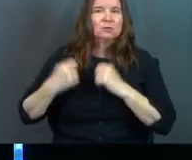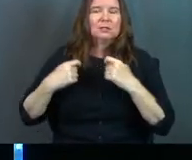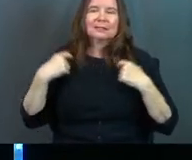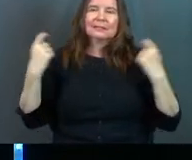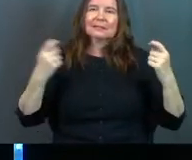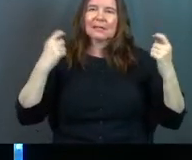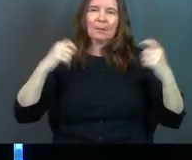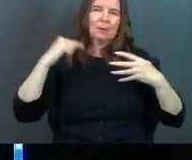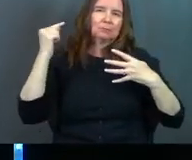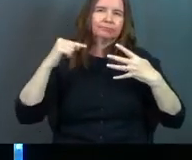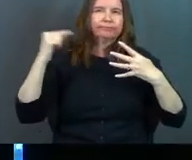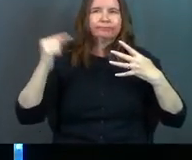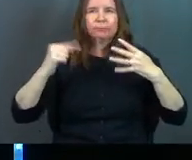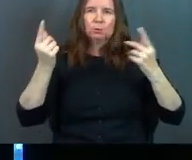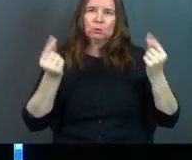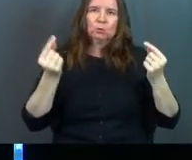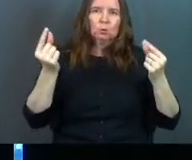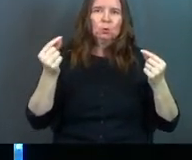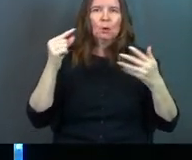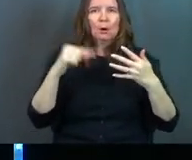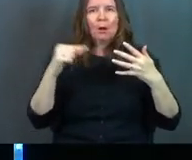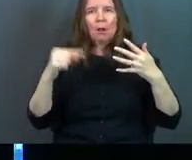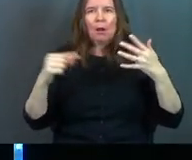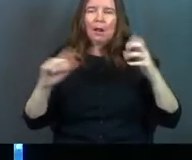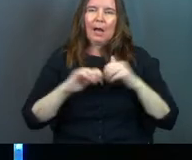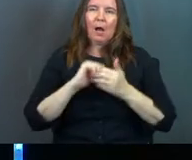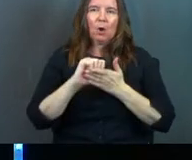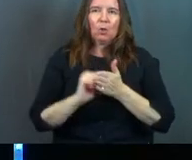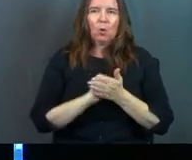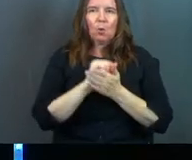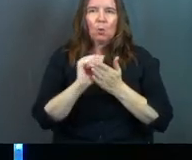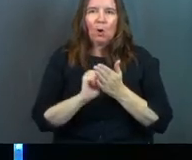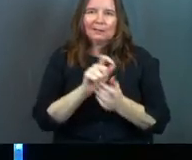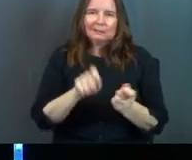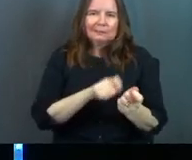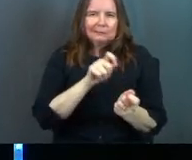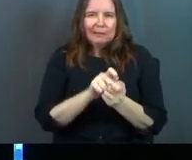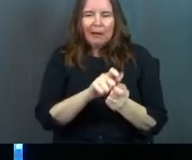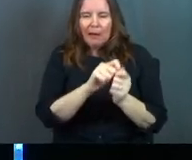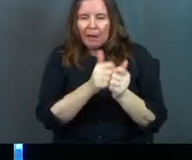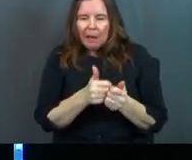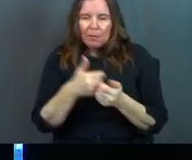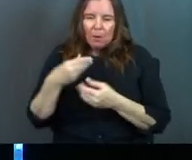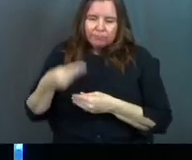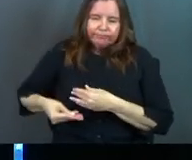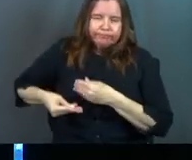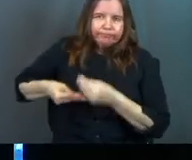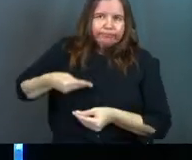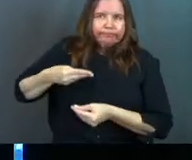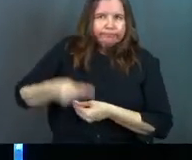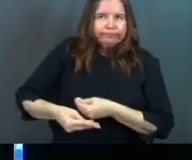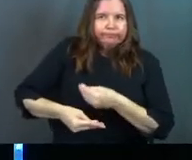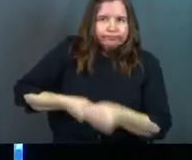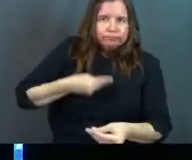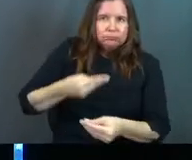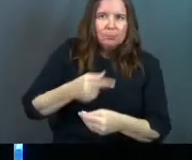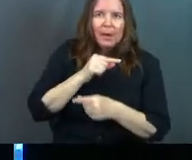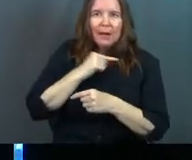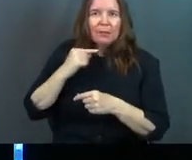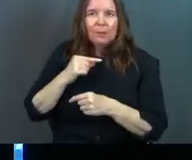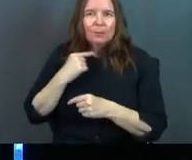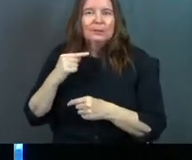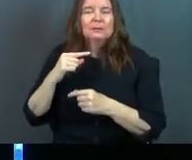these specific ceremonies on how the washing should be done that were handed down by the priests, by the